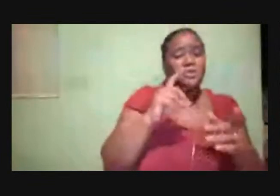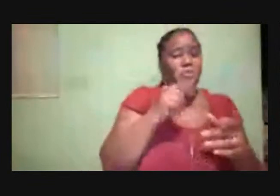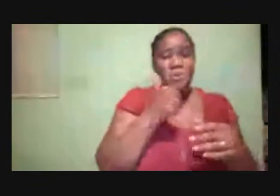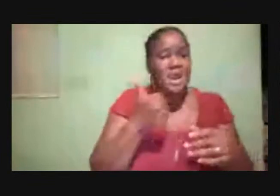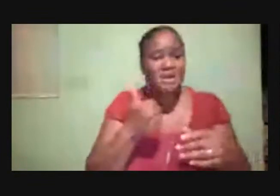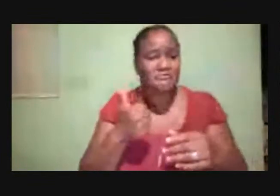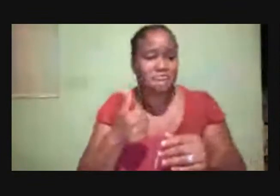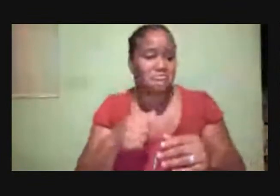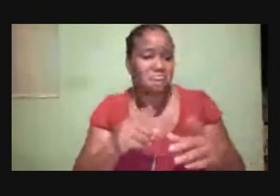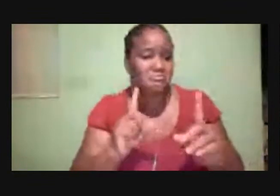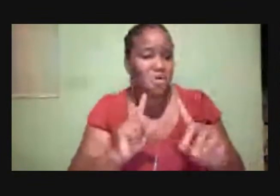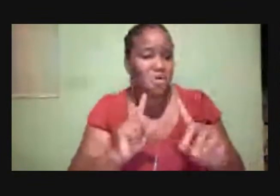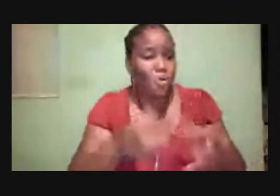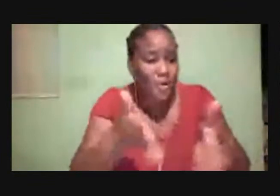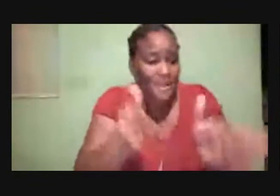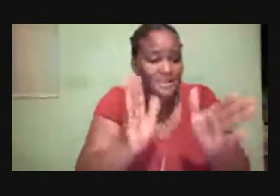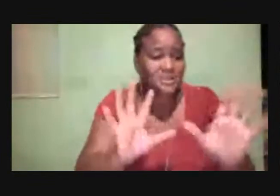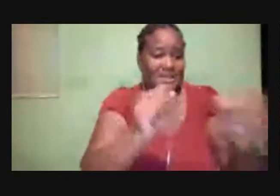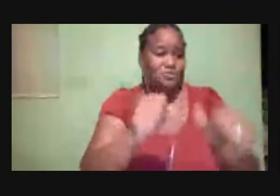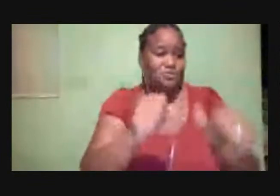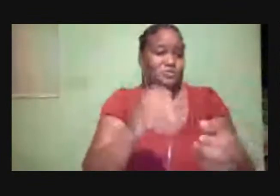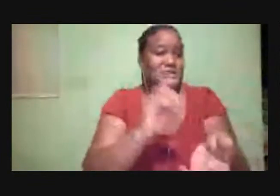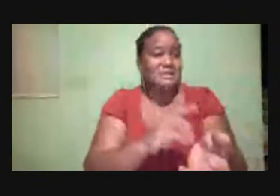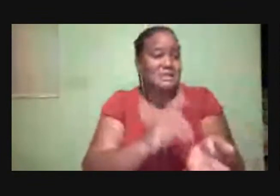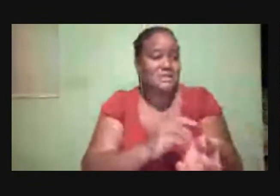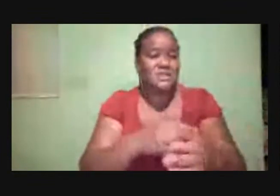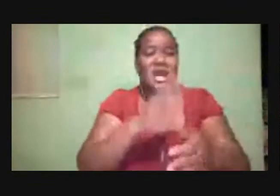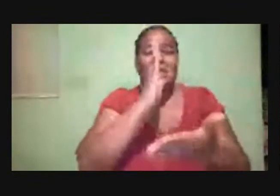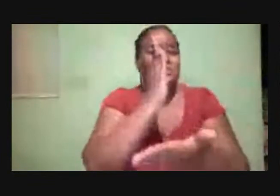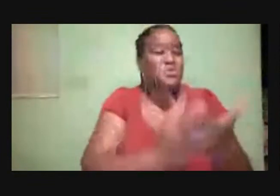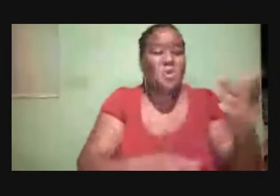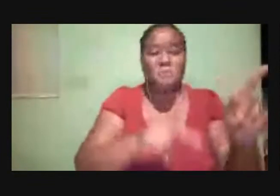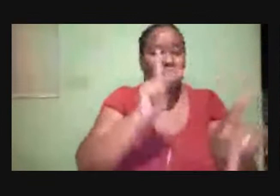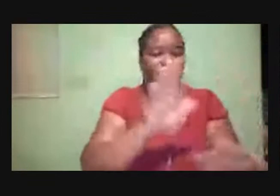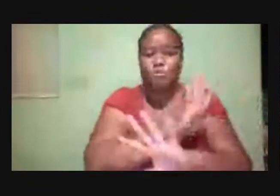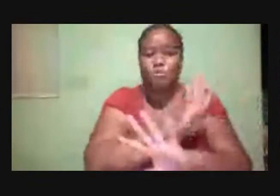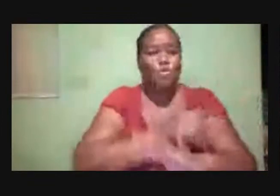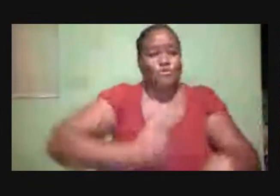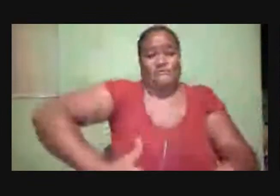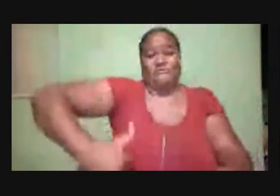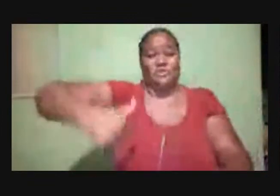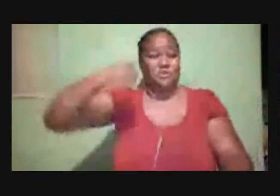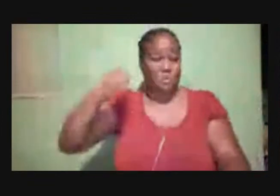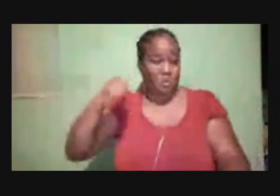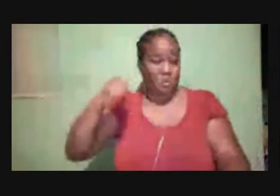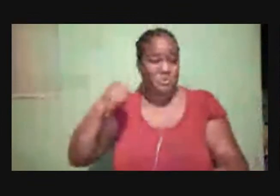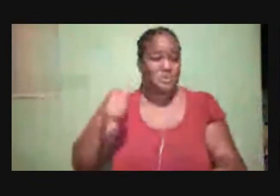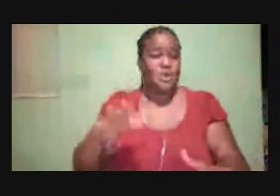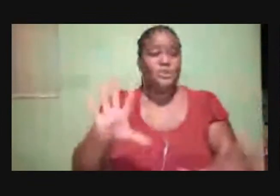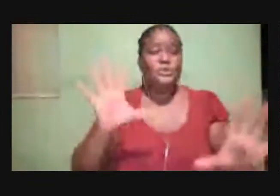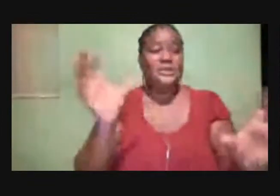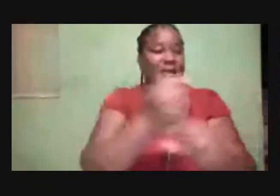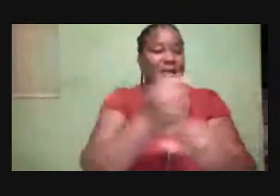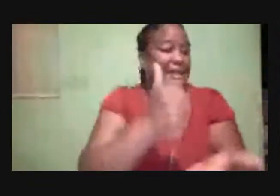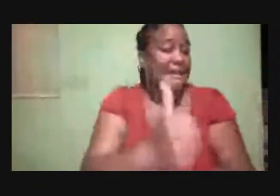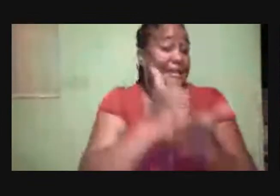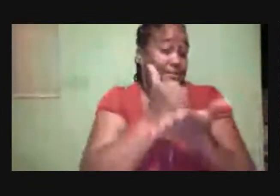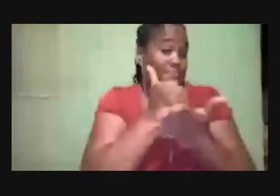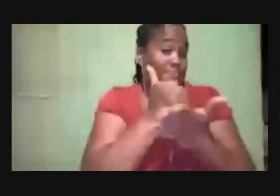The giant Called Depression Friends Does not Care What Job You Have